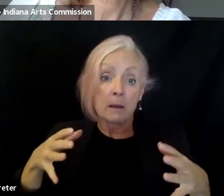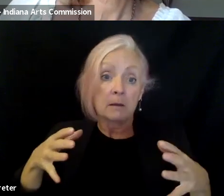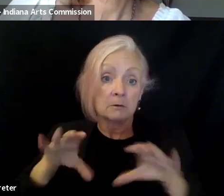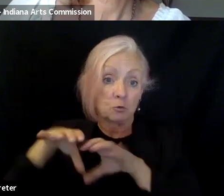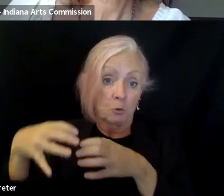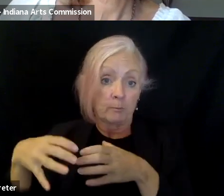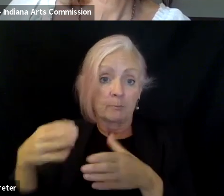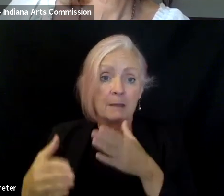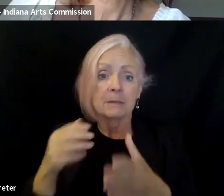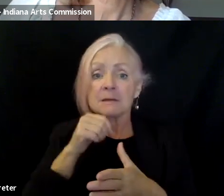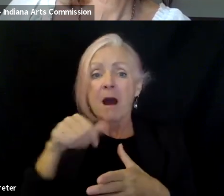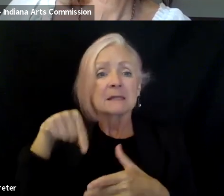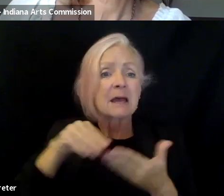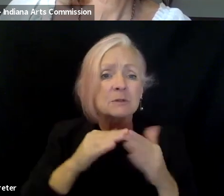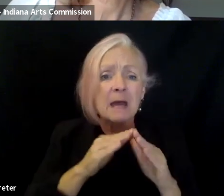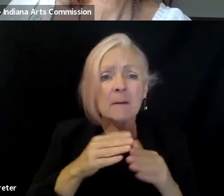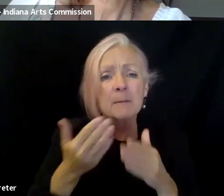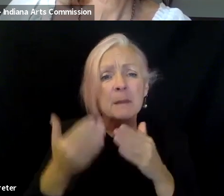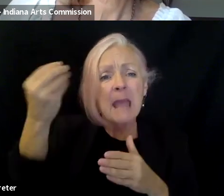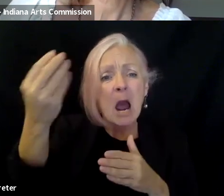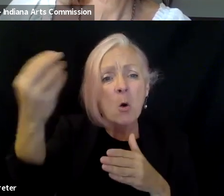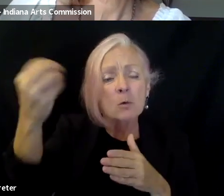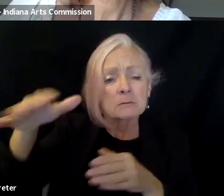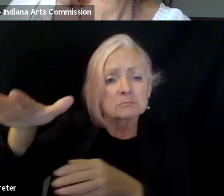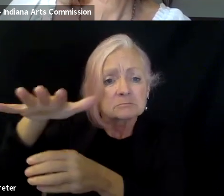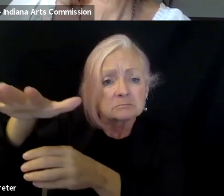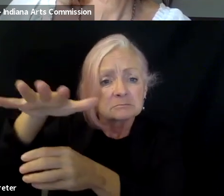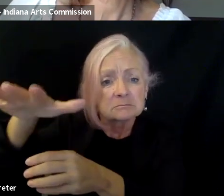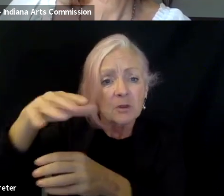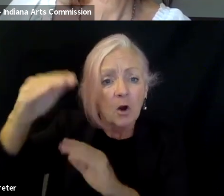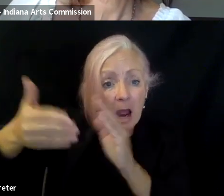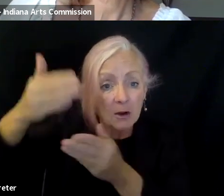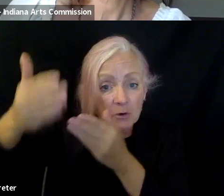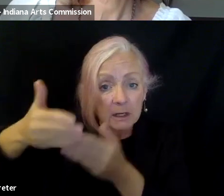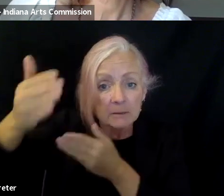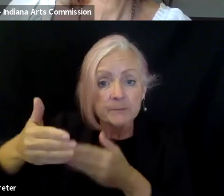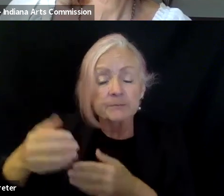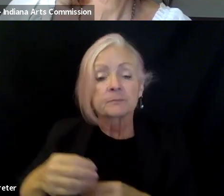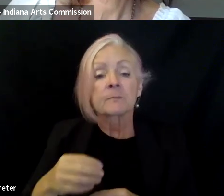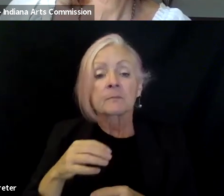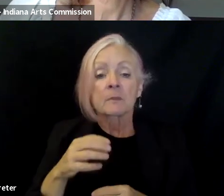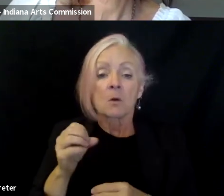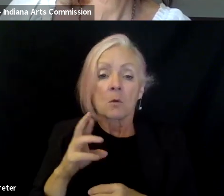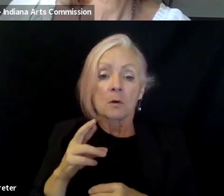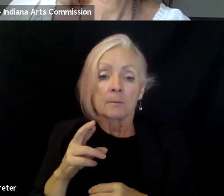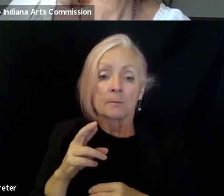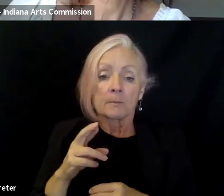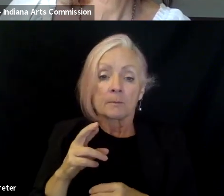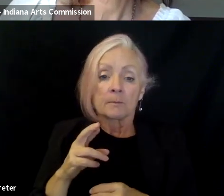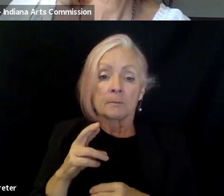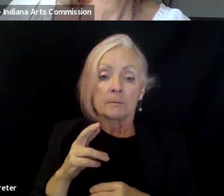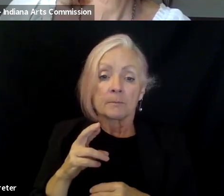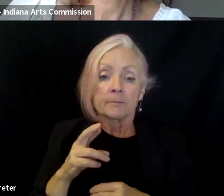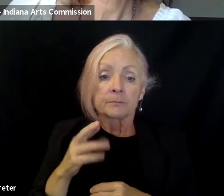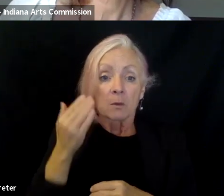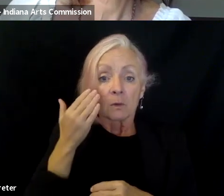area, maybe out in the county a little bit more. Um, and I think there's also something to be said for like, we know that those